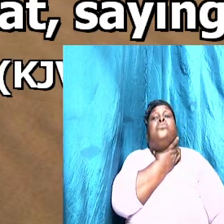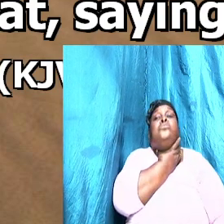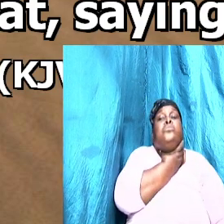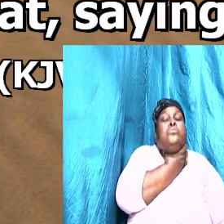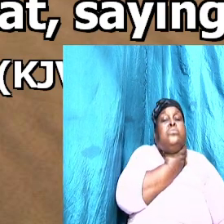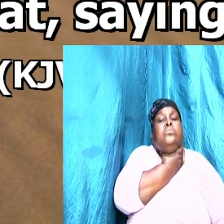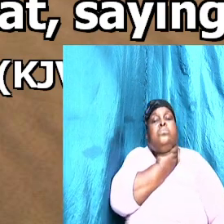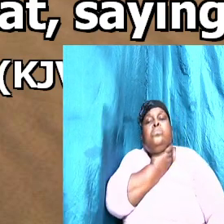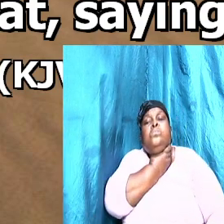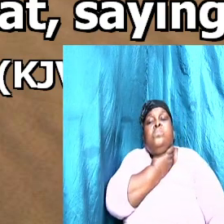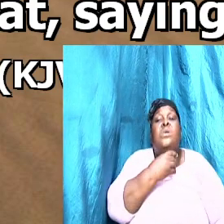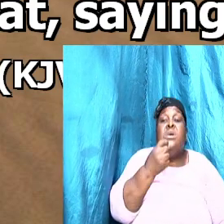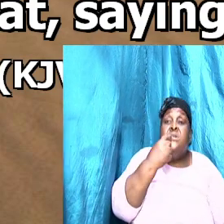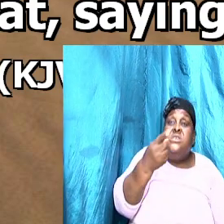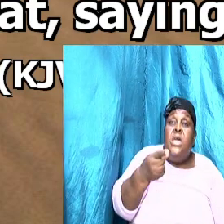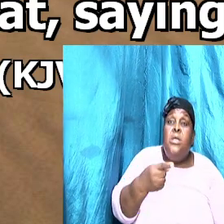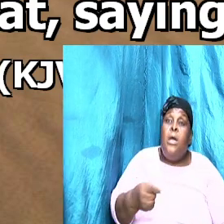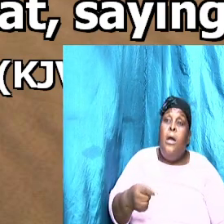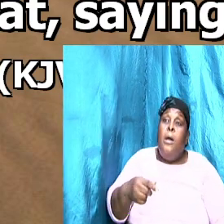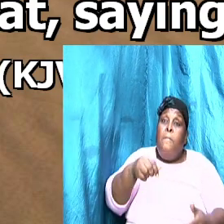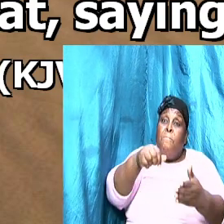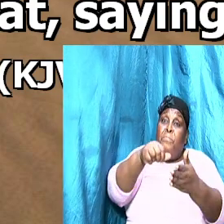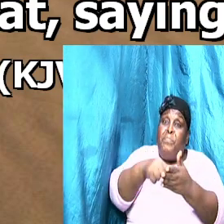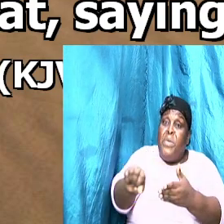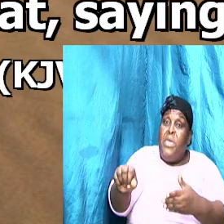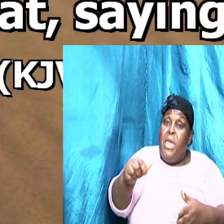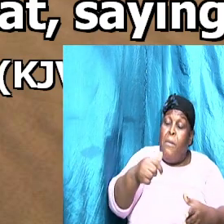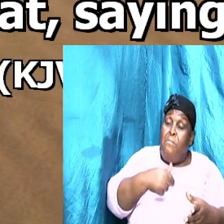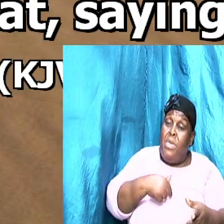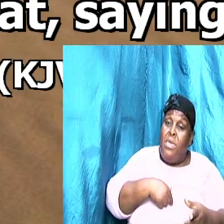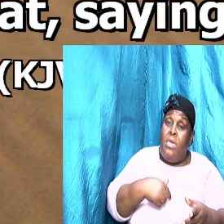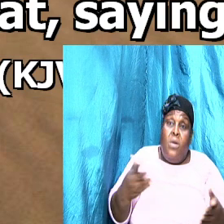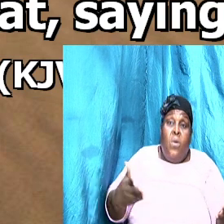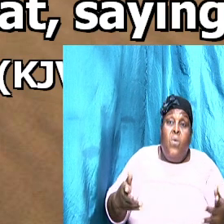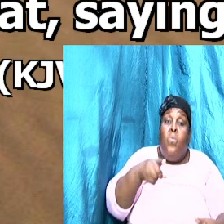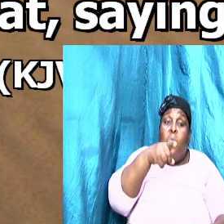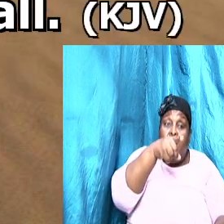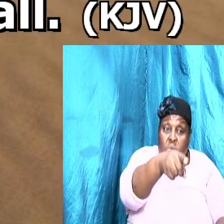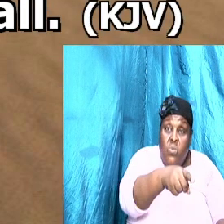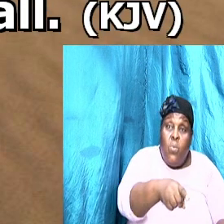saying, pay me that thou owe'st.